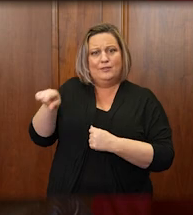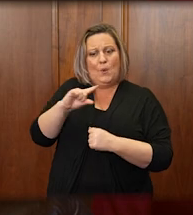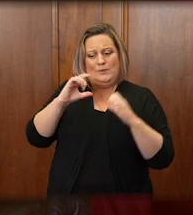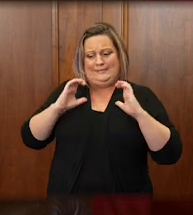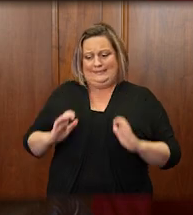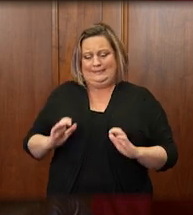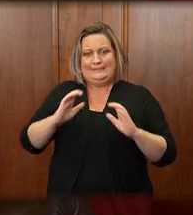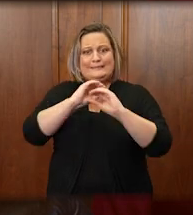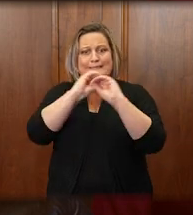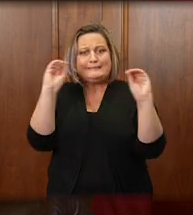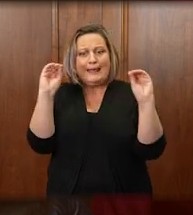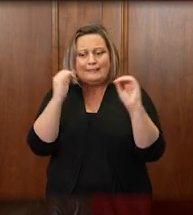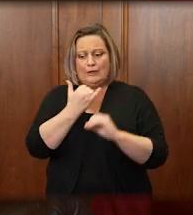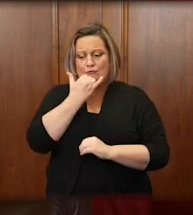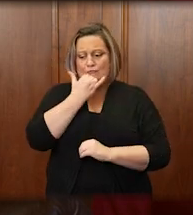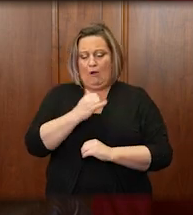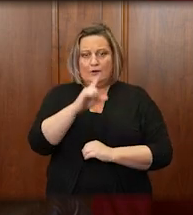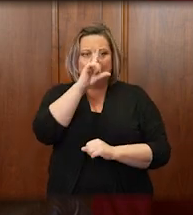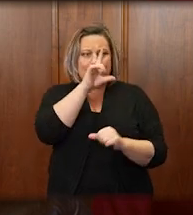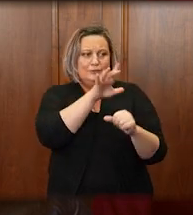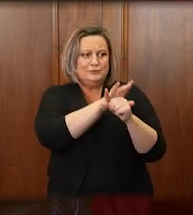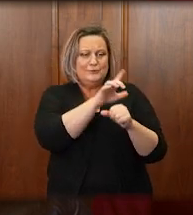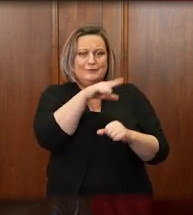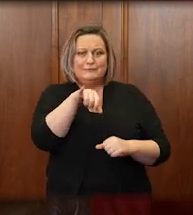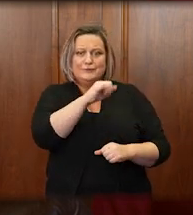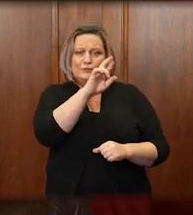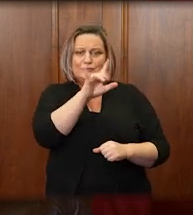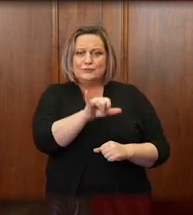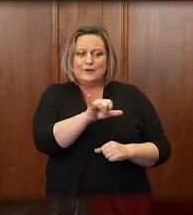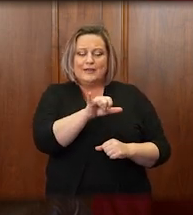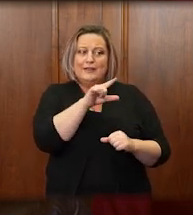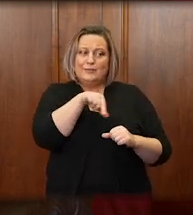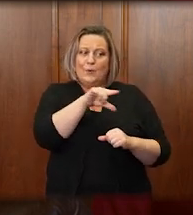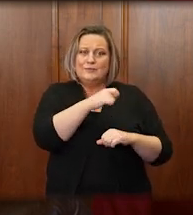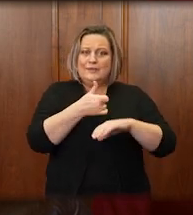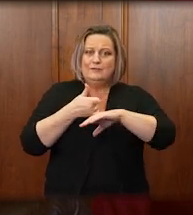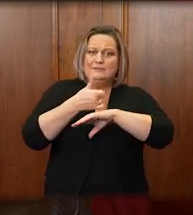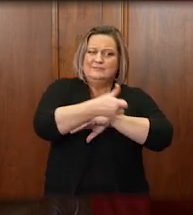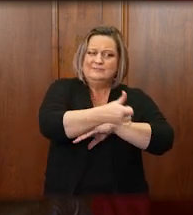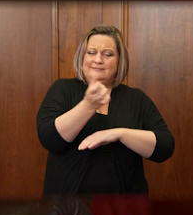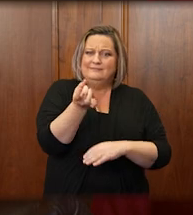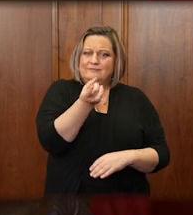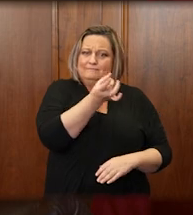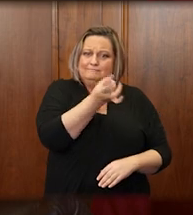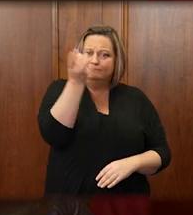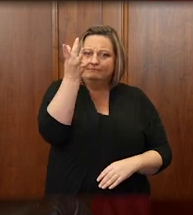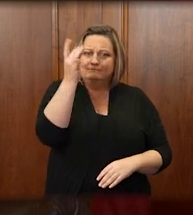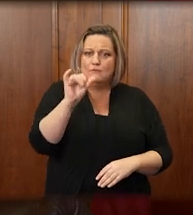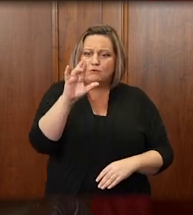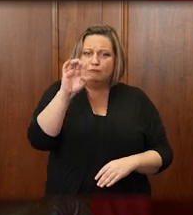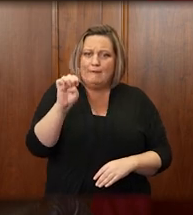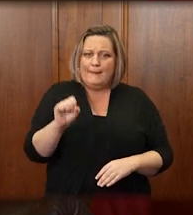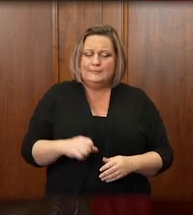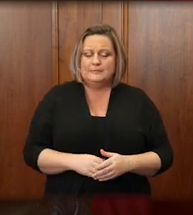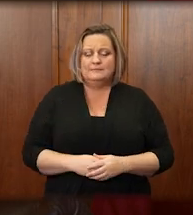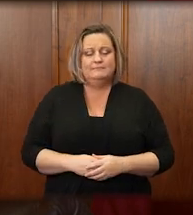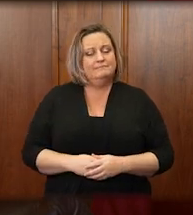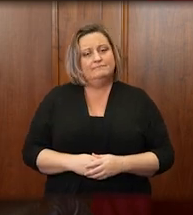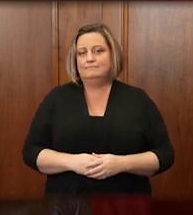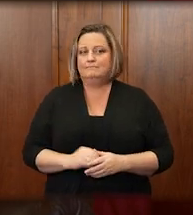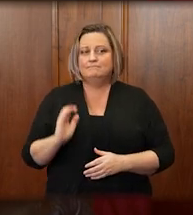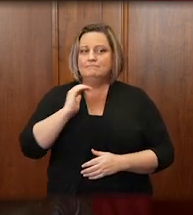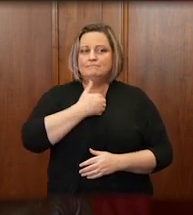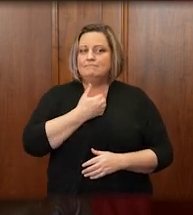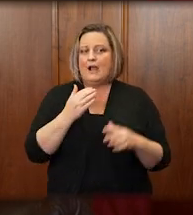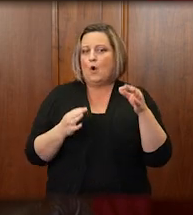to assure jury trial for individuals who are often accused of unspeakable crimes. Our trial courts